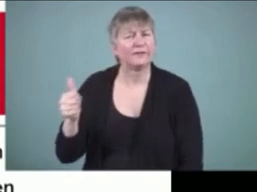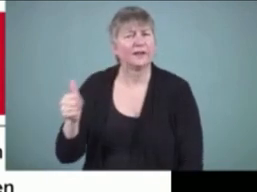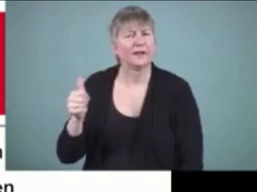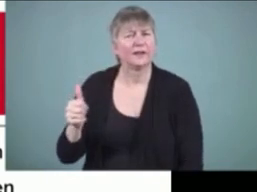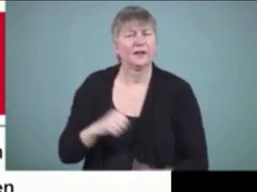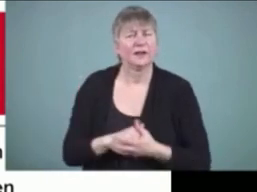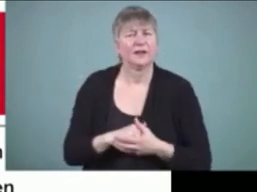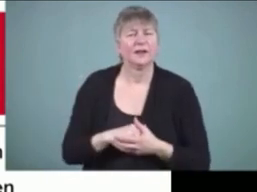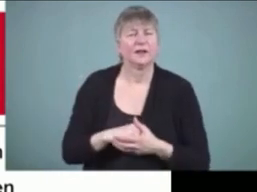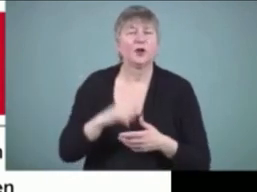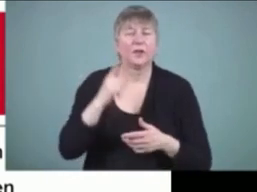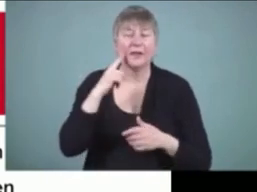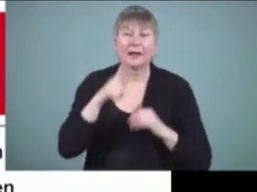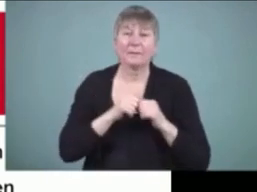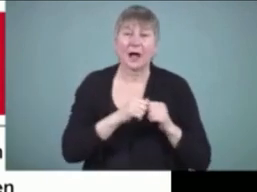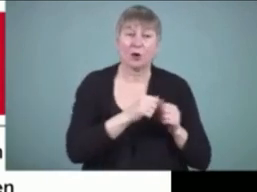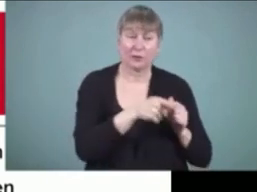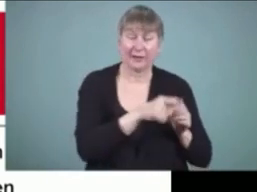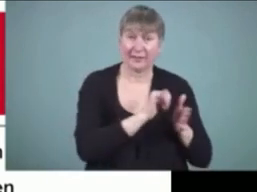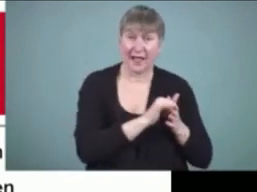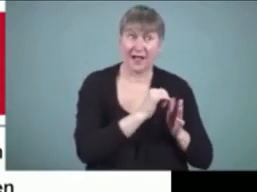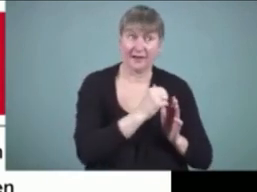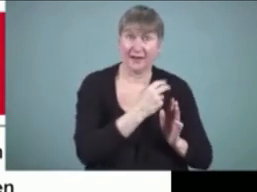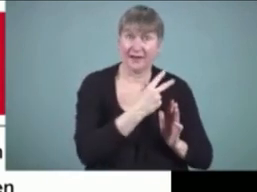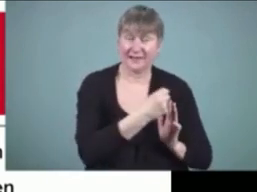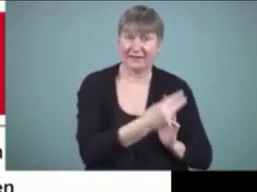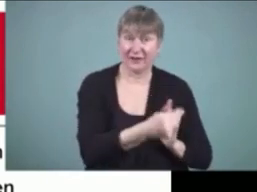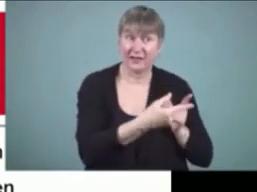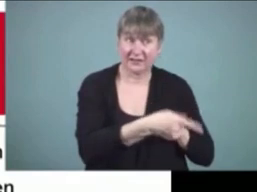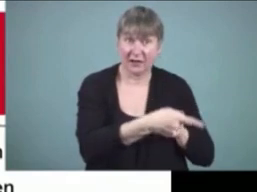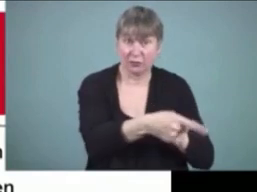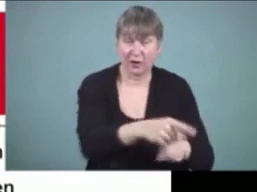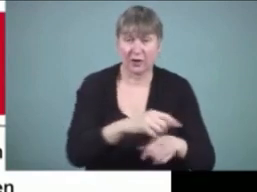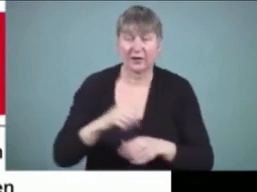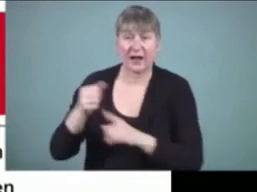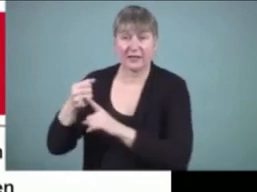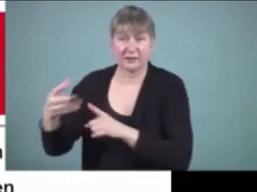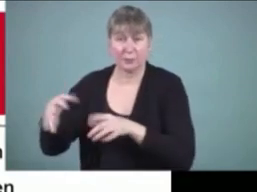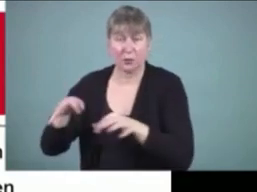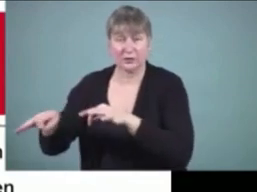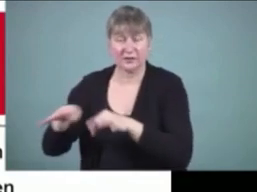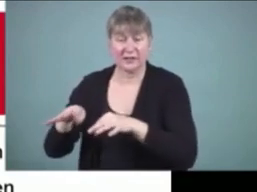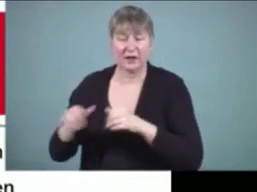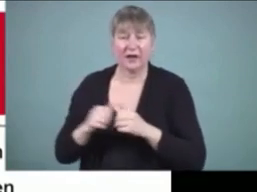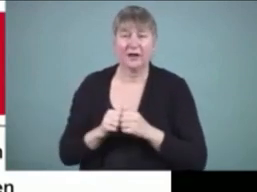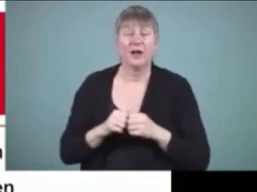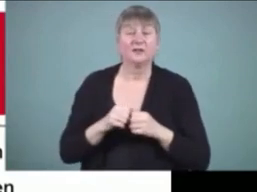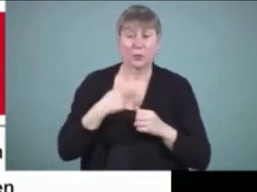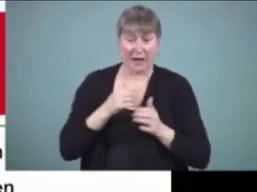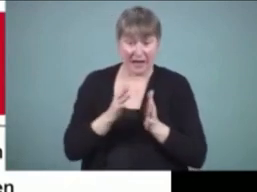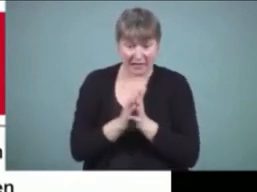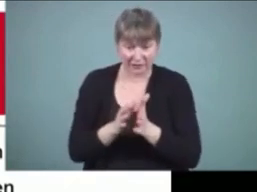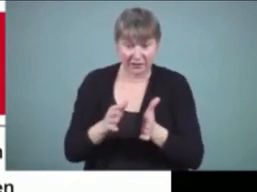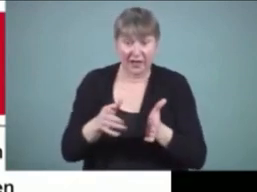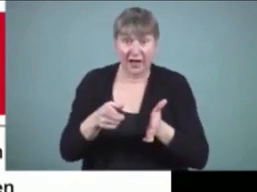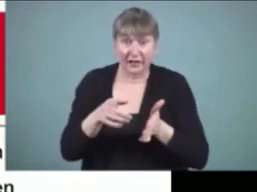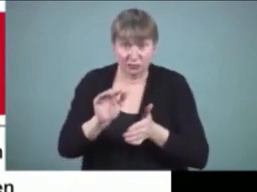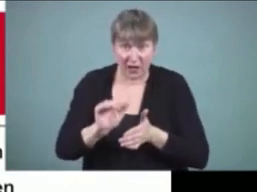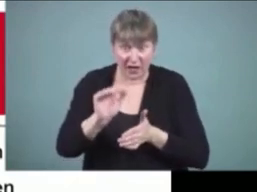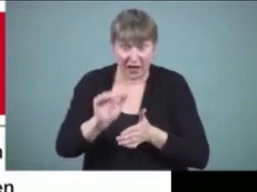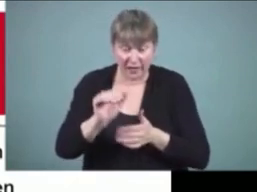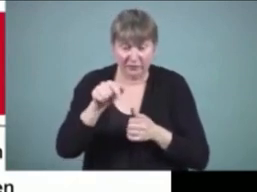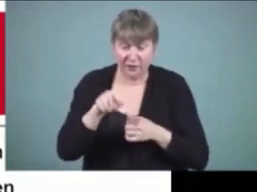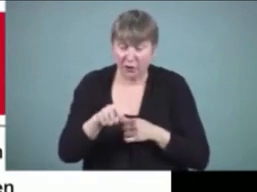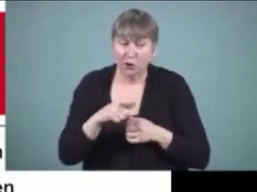narrative and expository and think about by the time we ask a child to write their first narrative they've already heard